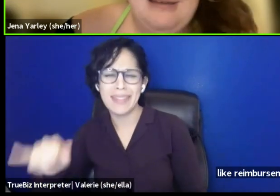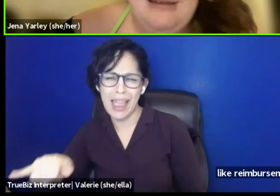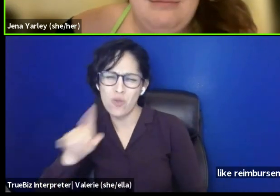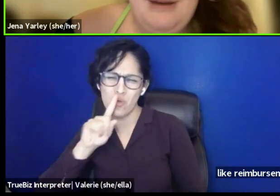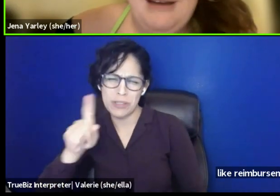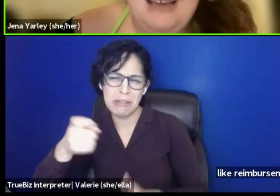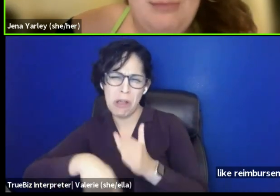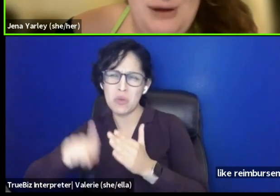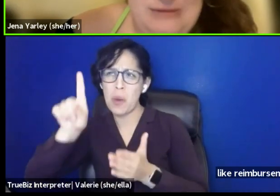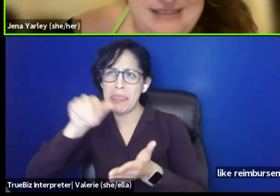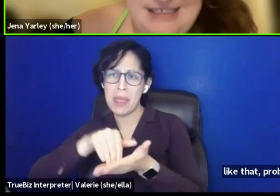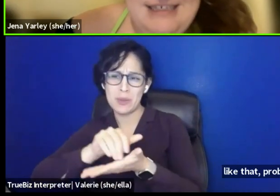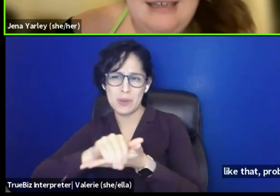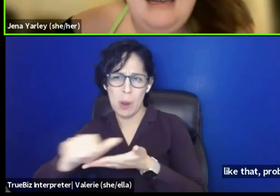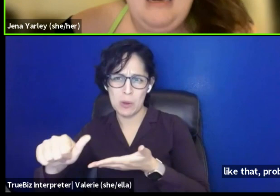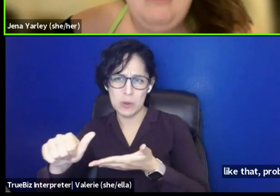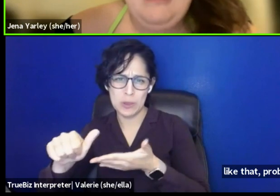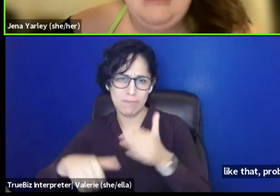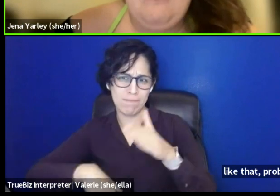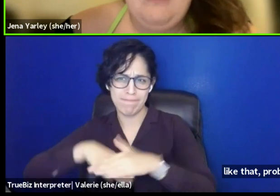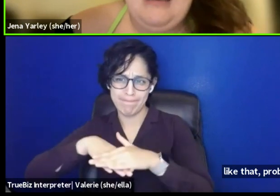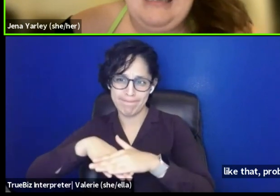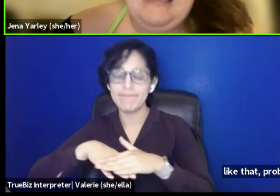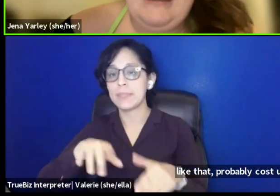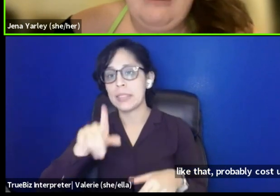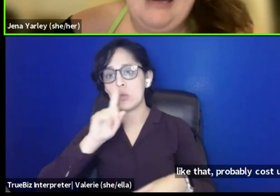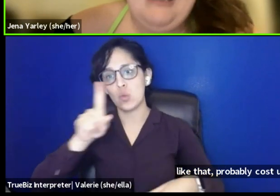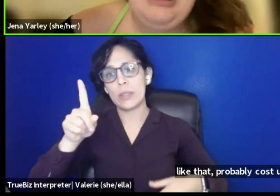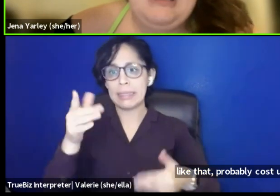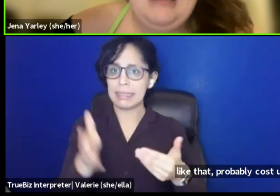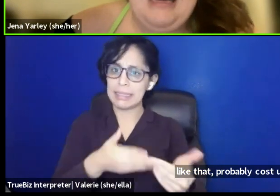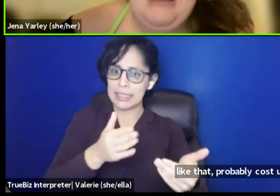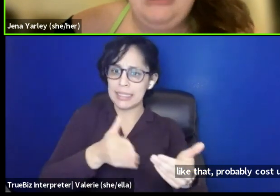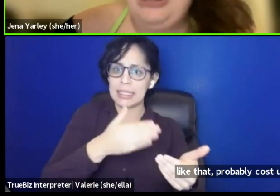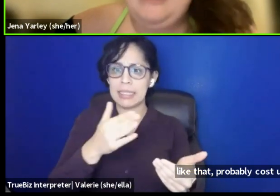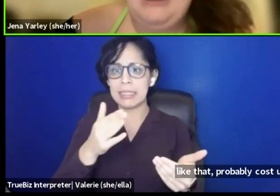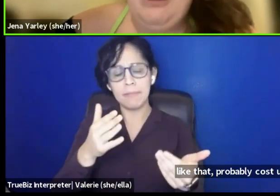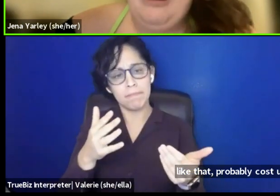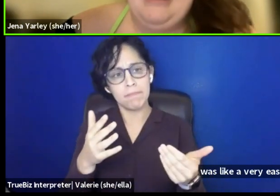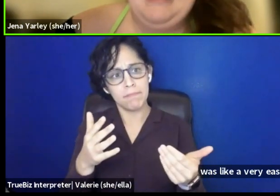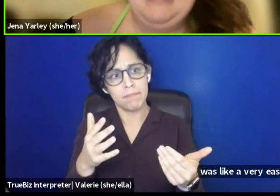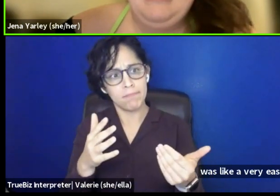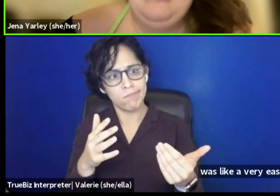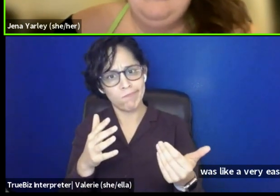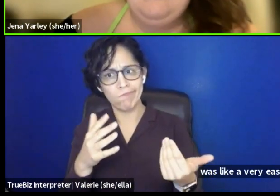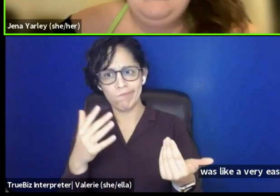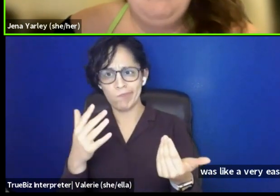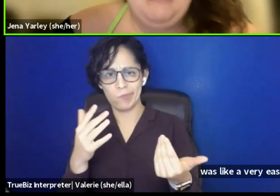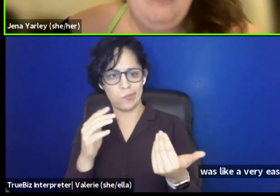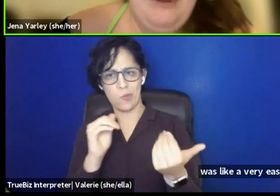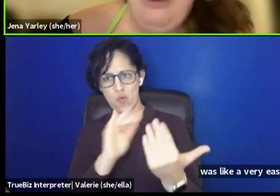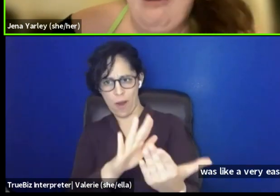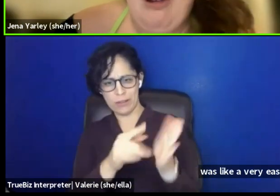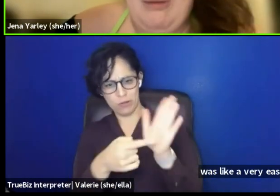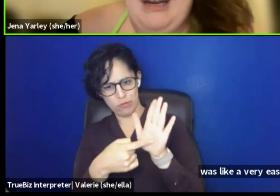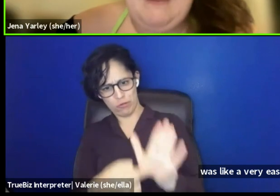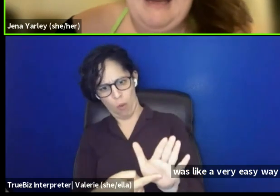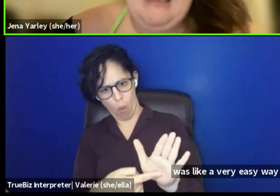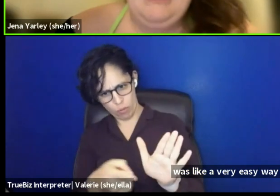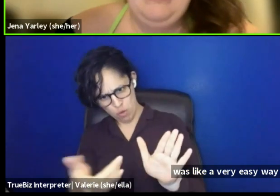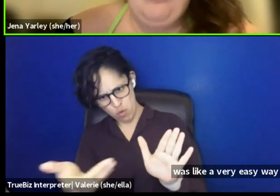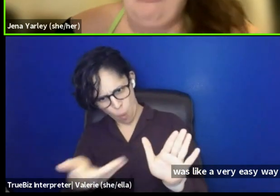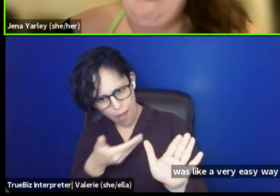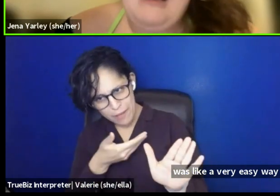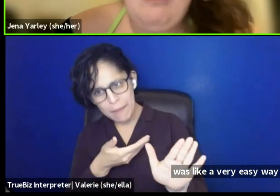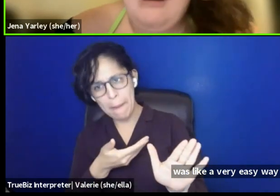costs us a thousand bucks at most. And it was like a very easy way to just like show someone to make them feel welcome in